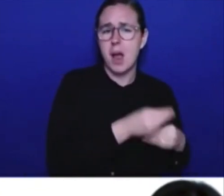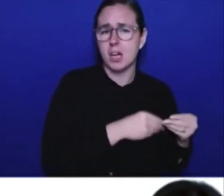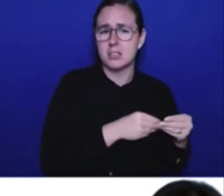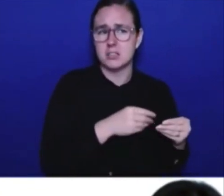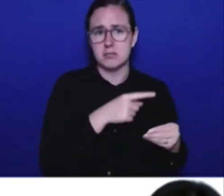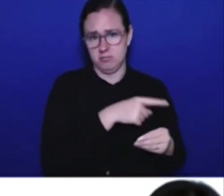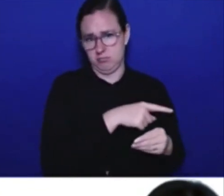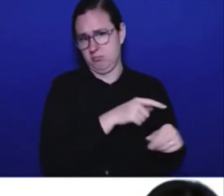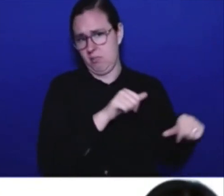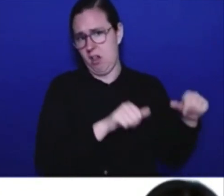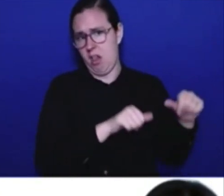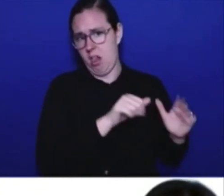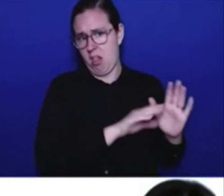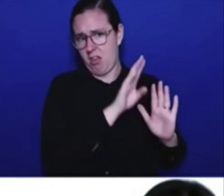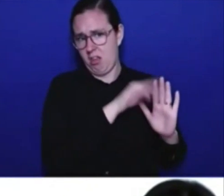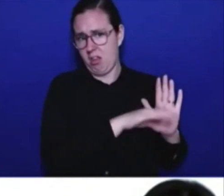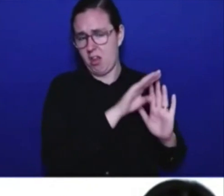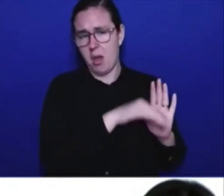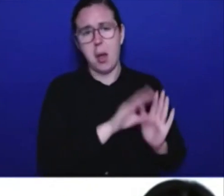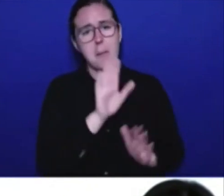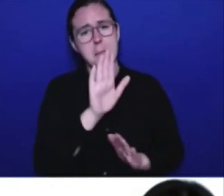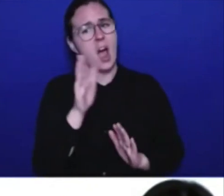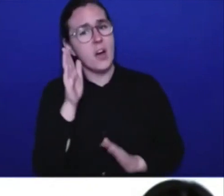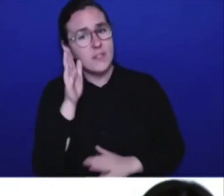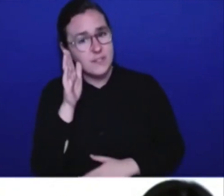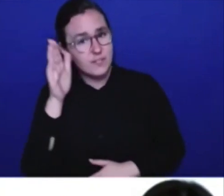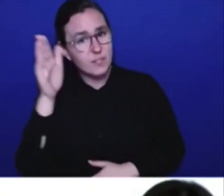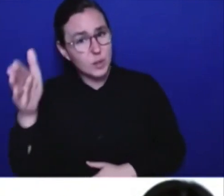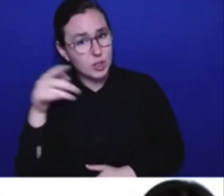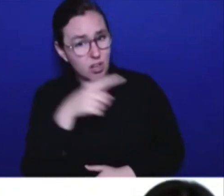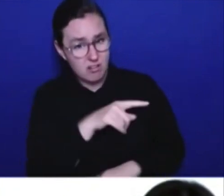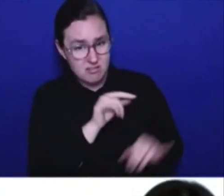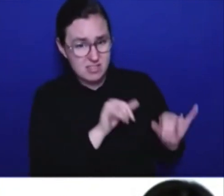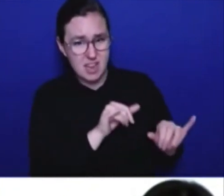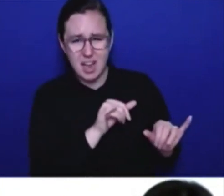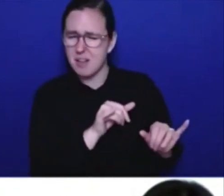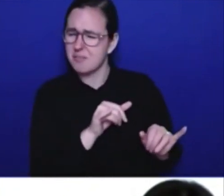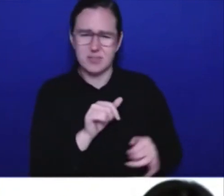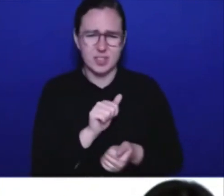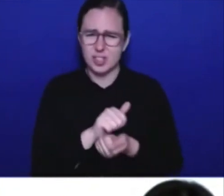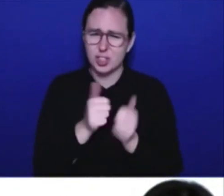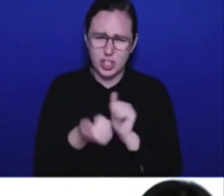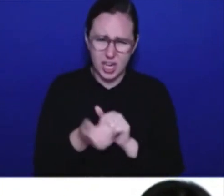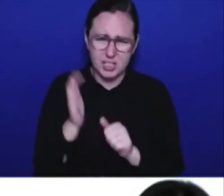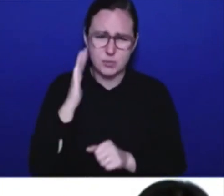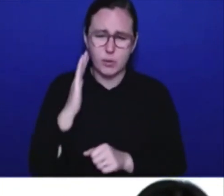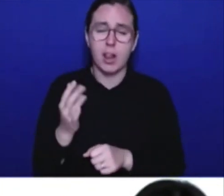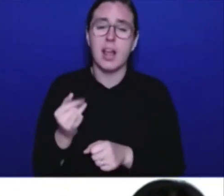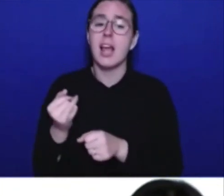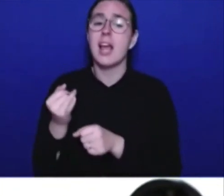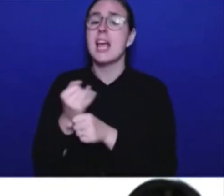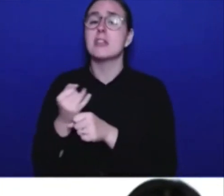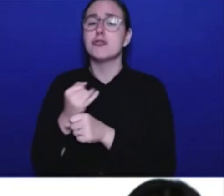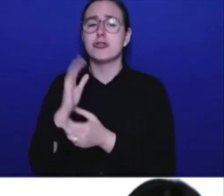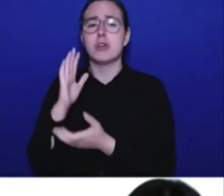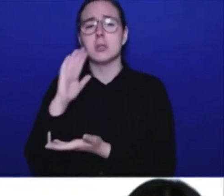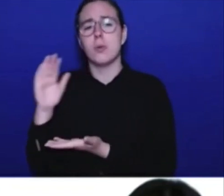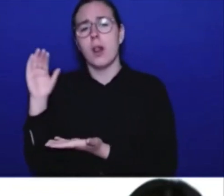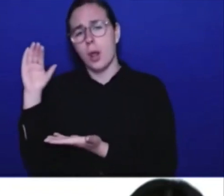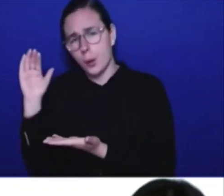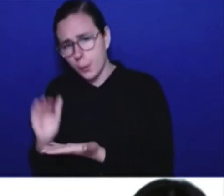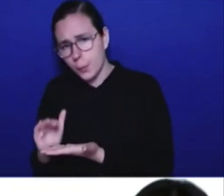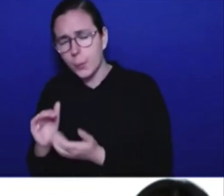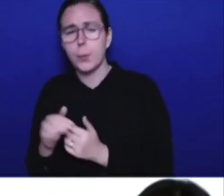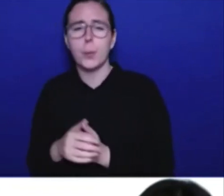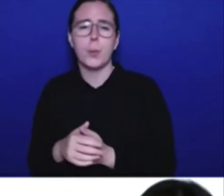change. Interest rates will come down. Supply chain issues will resolve themselves. We will